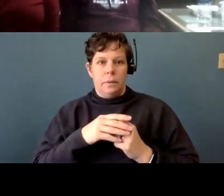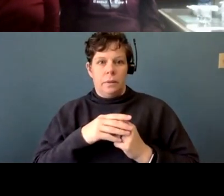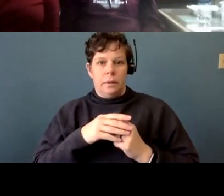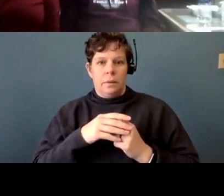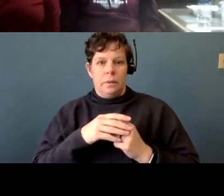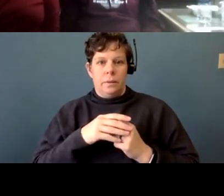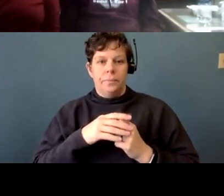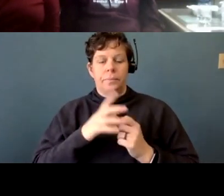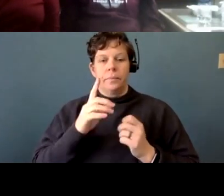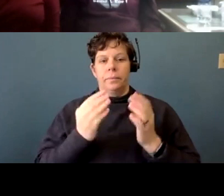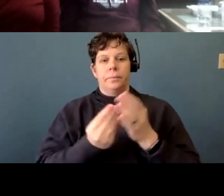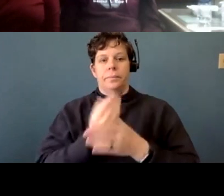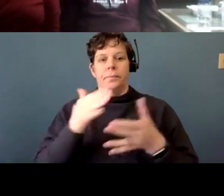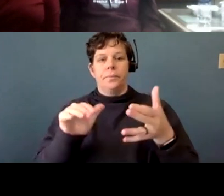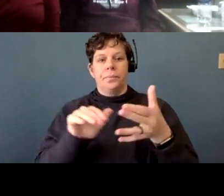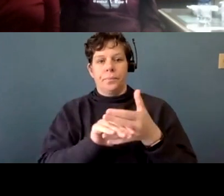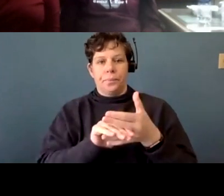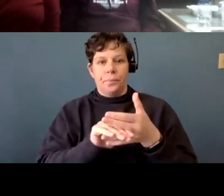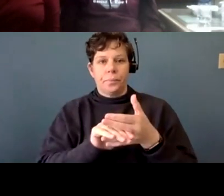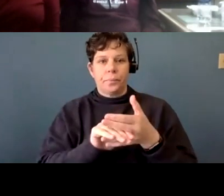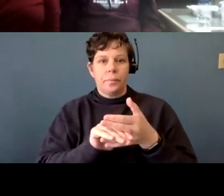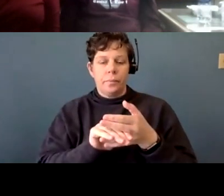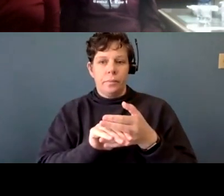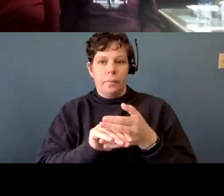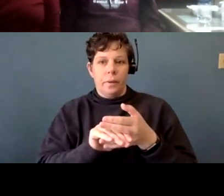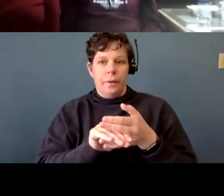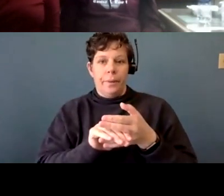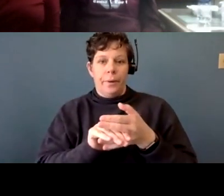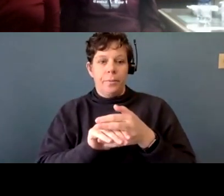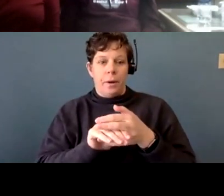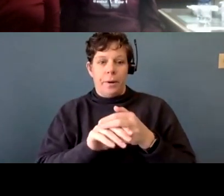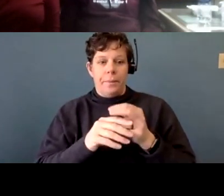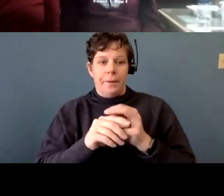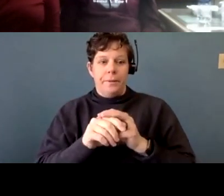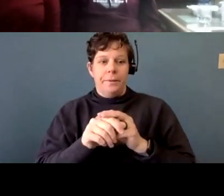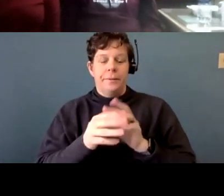when that happened. And so I was, um,